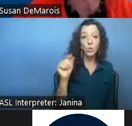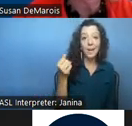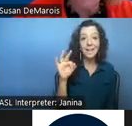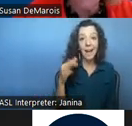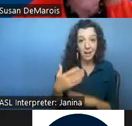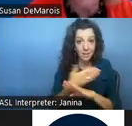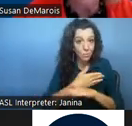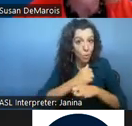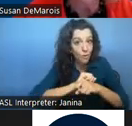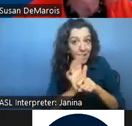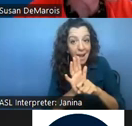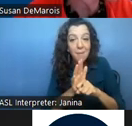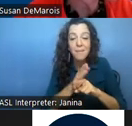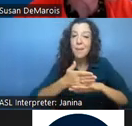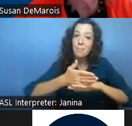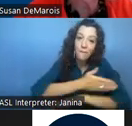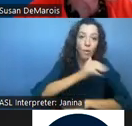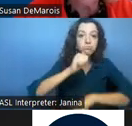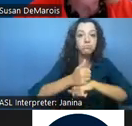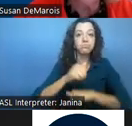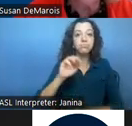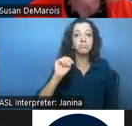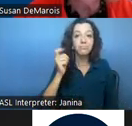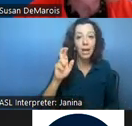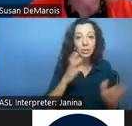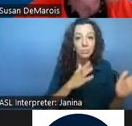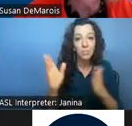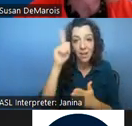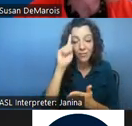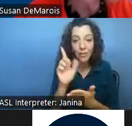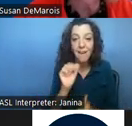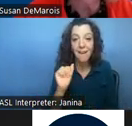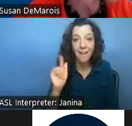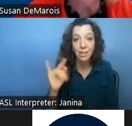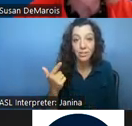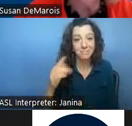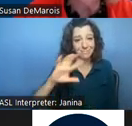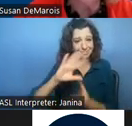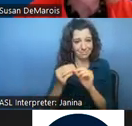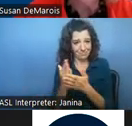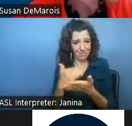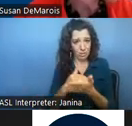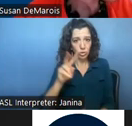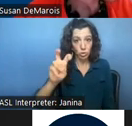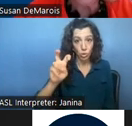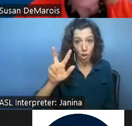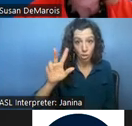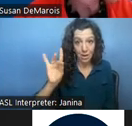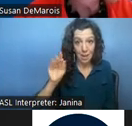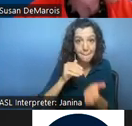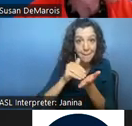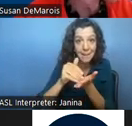before the master plan for aging the total budget of the department was 238 million so